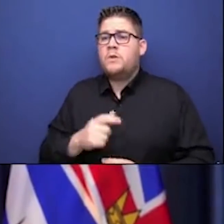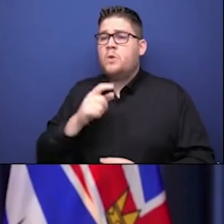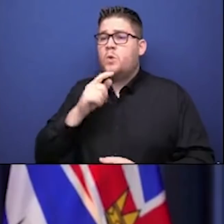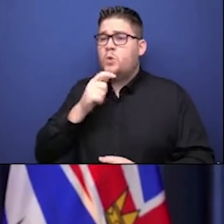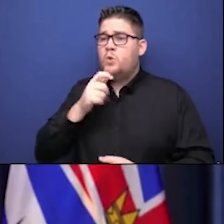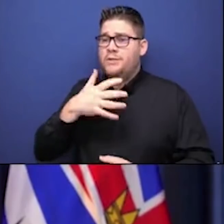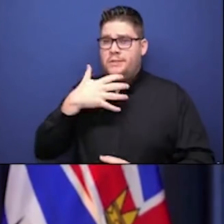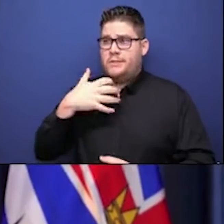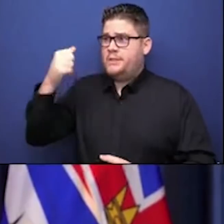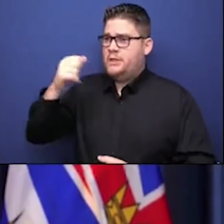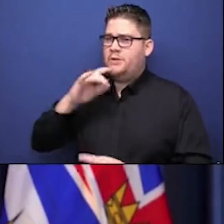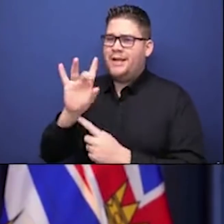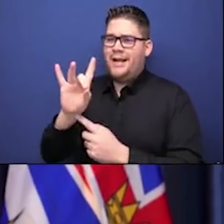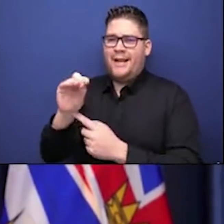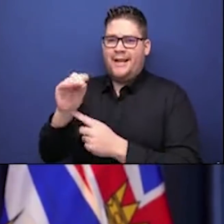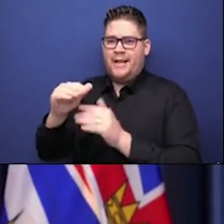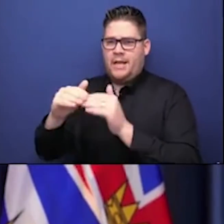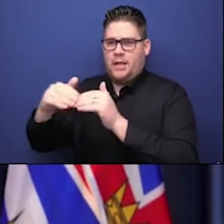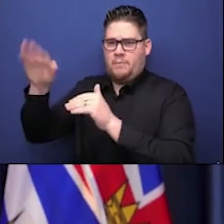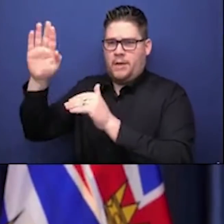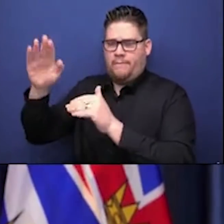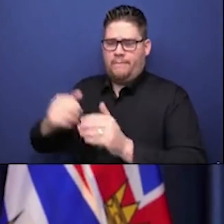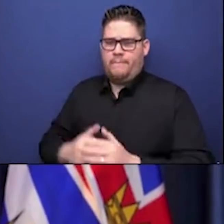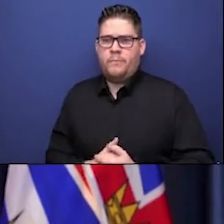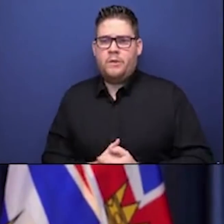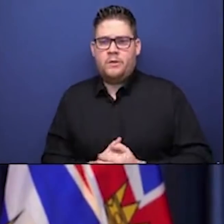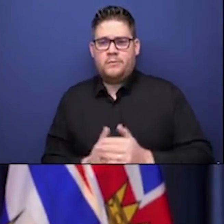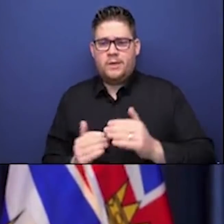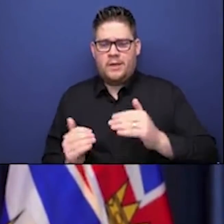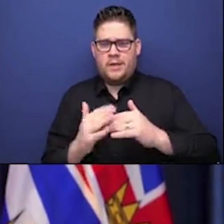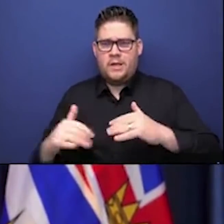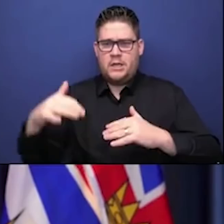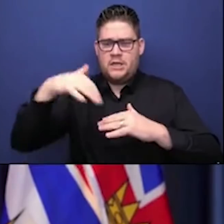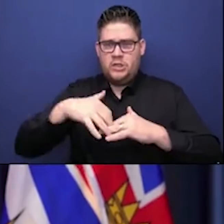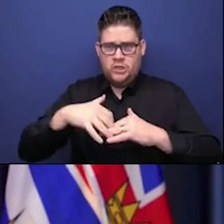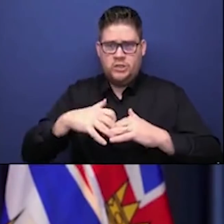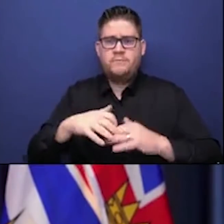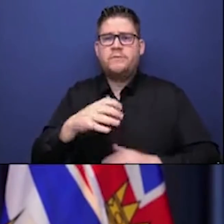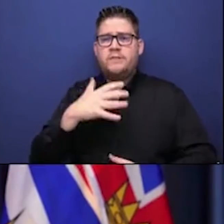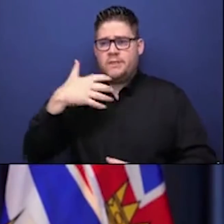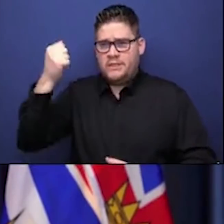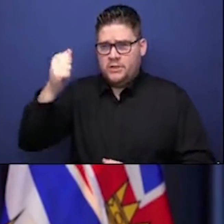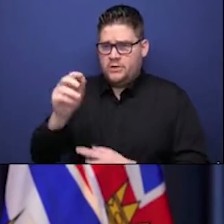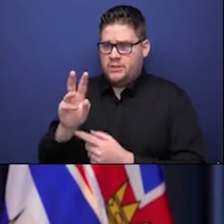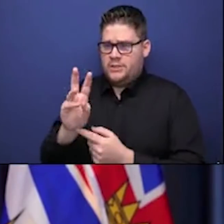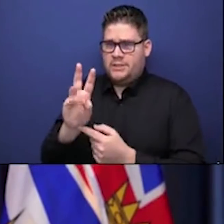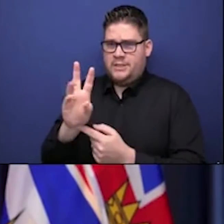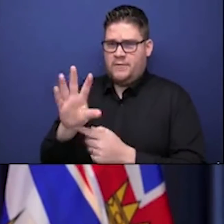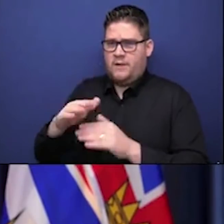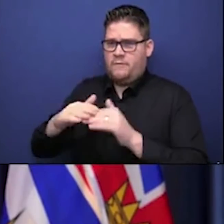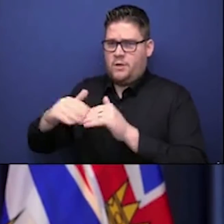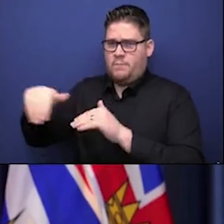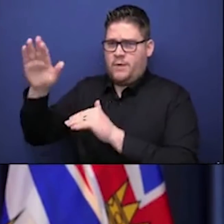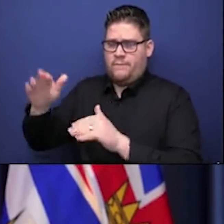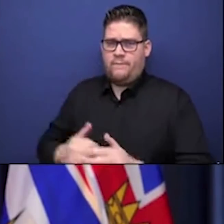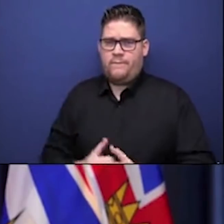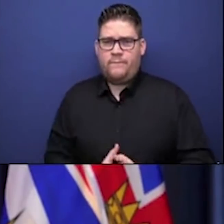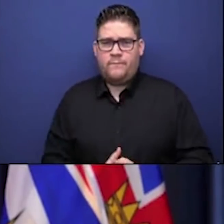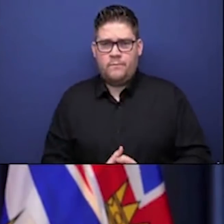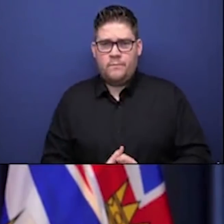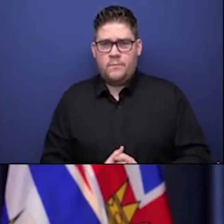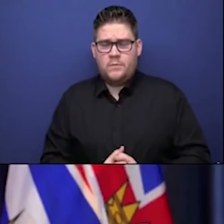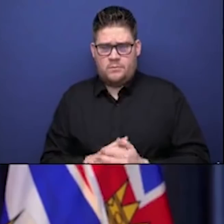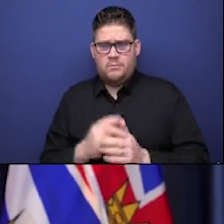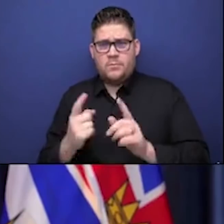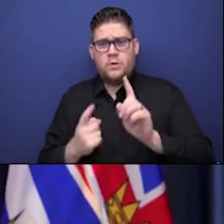or older. And through March and April, we plan to immunize another 400,000 people, building off the successes